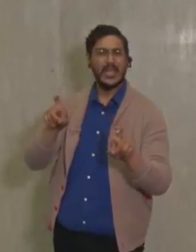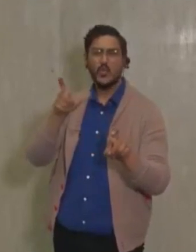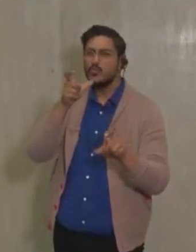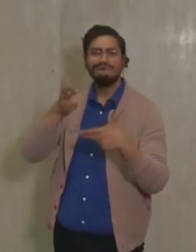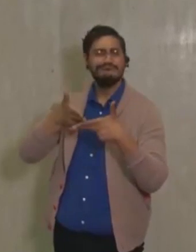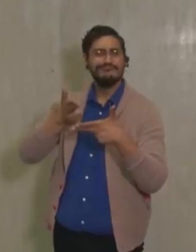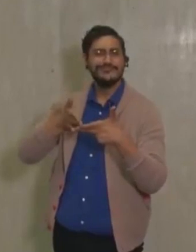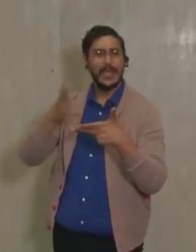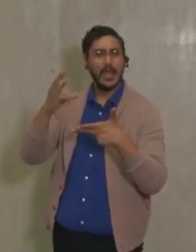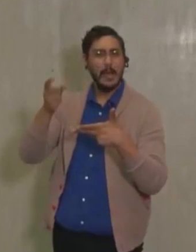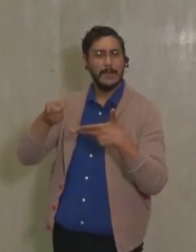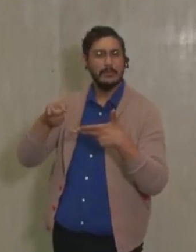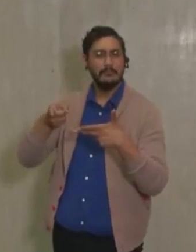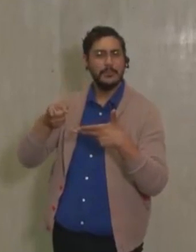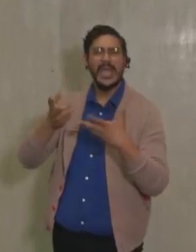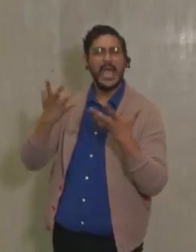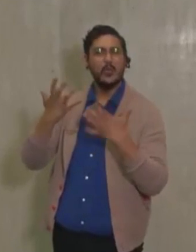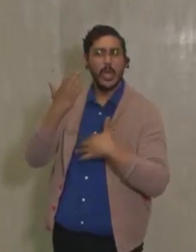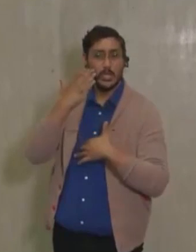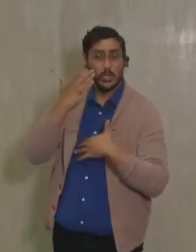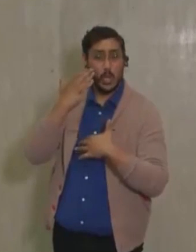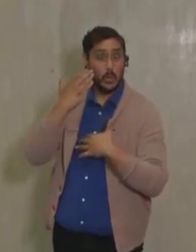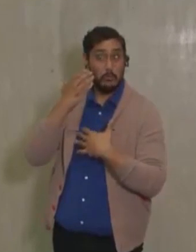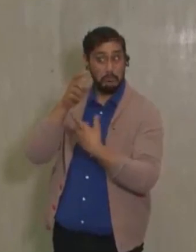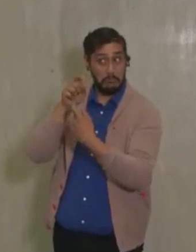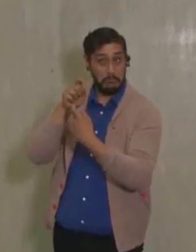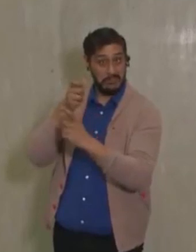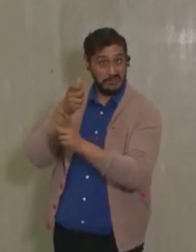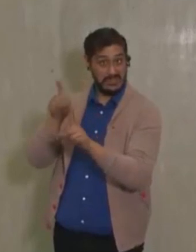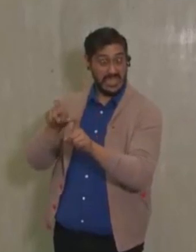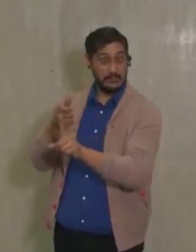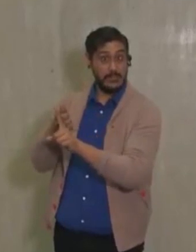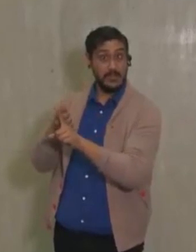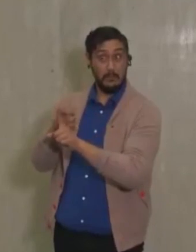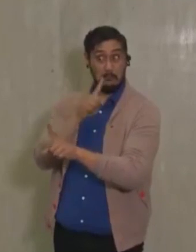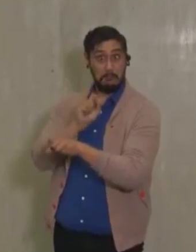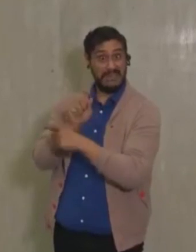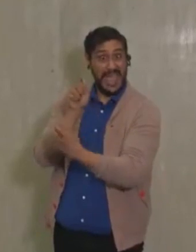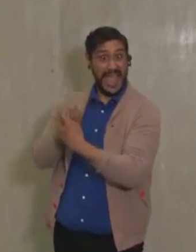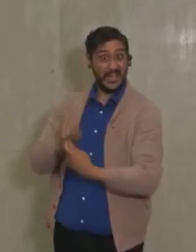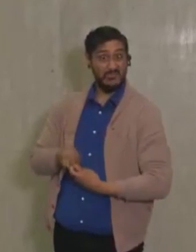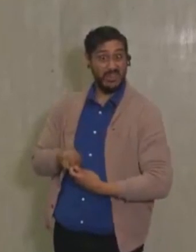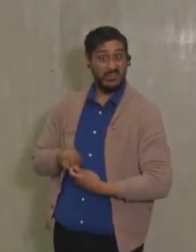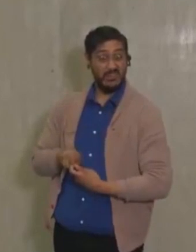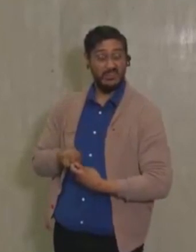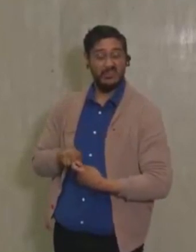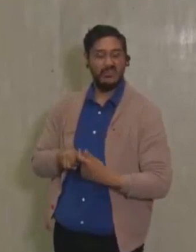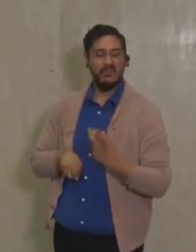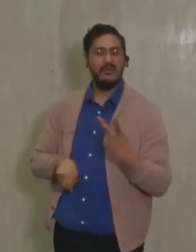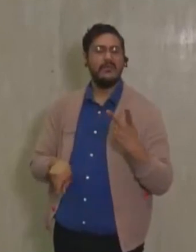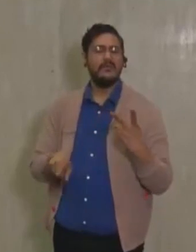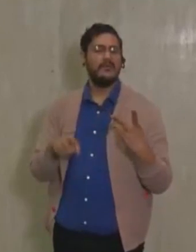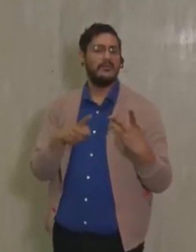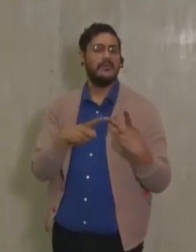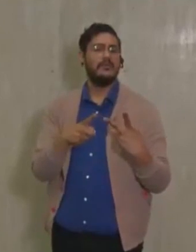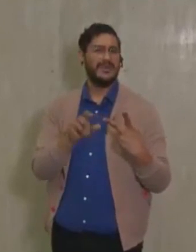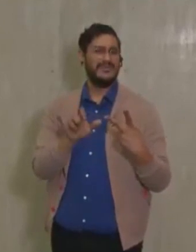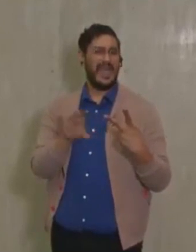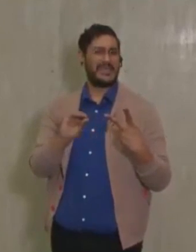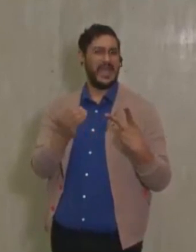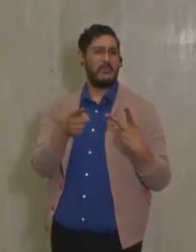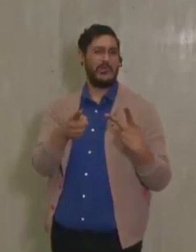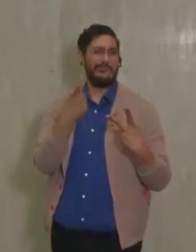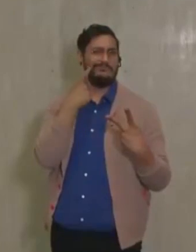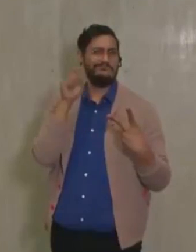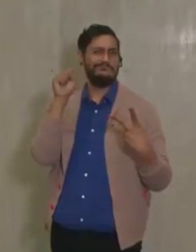And, you know, what do we know about the accuracy of that particular test? I mean, the number you quoted for